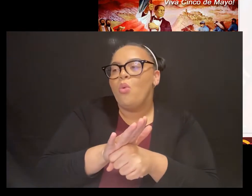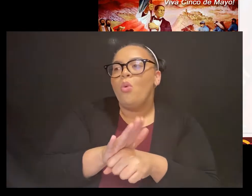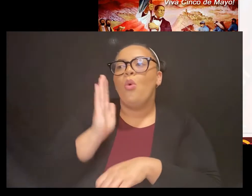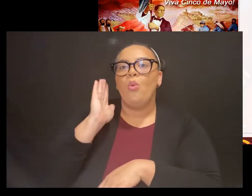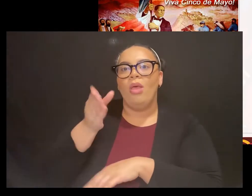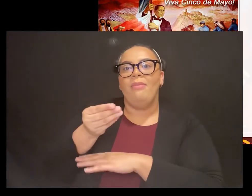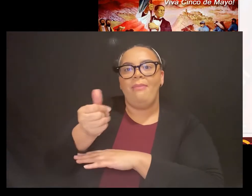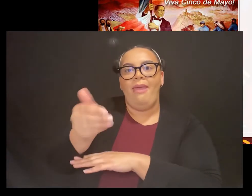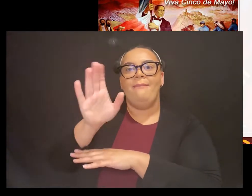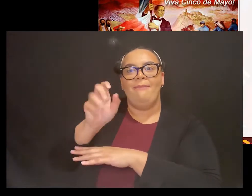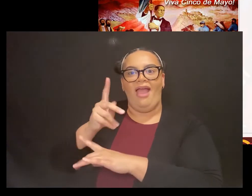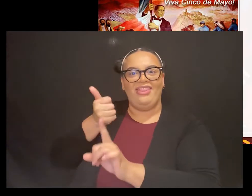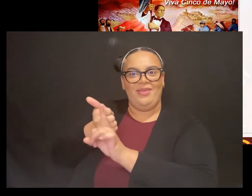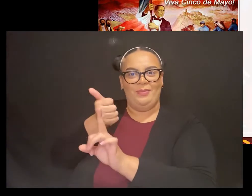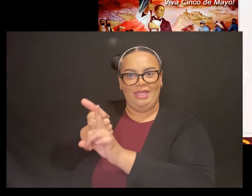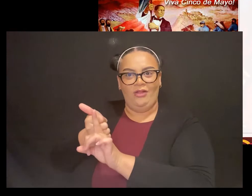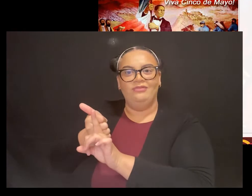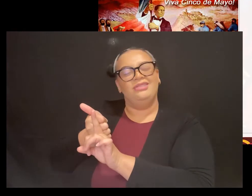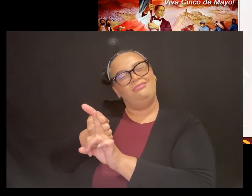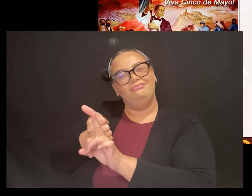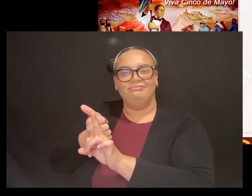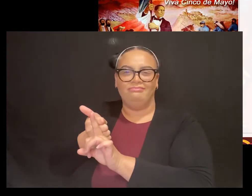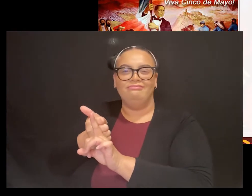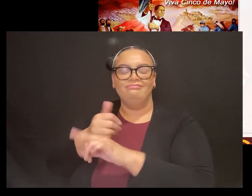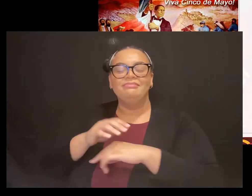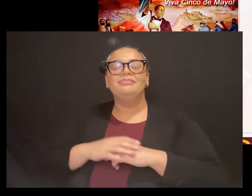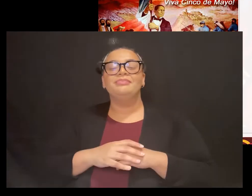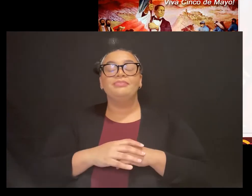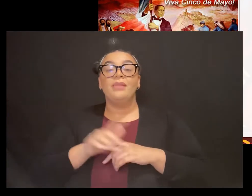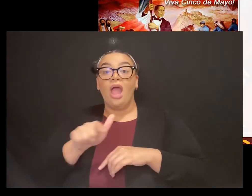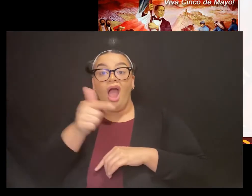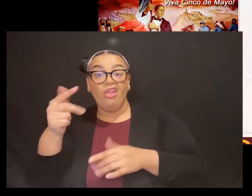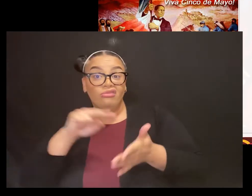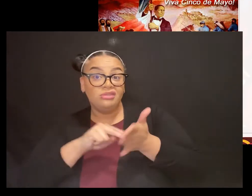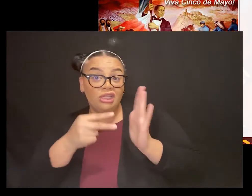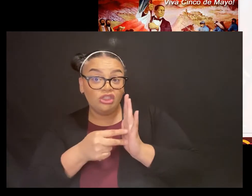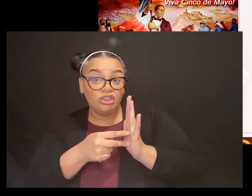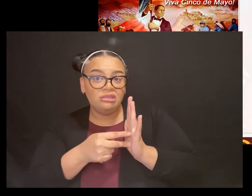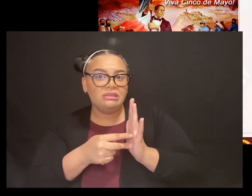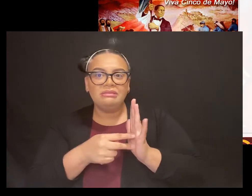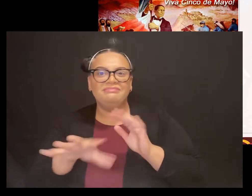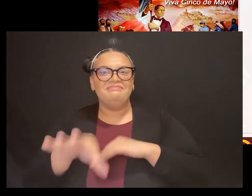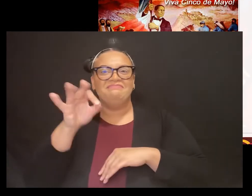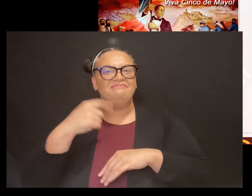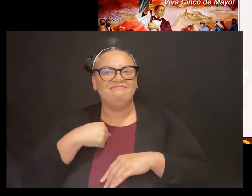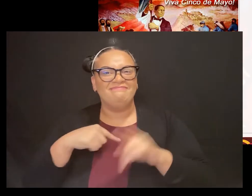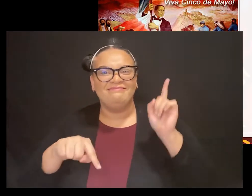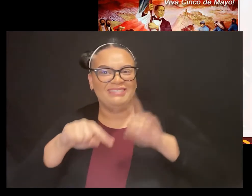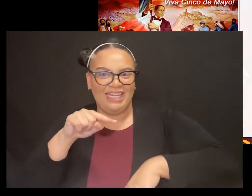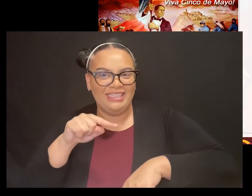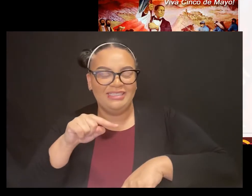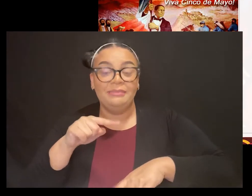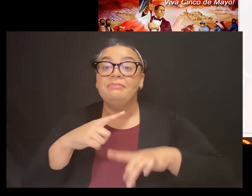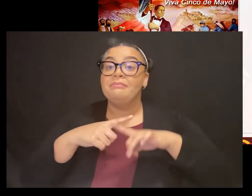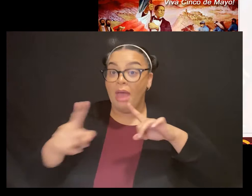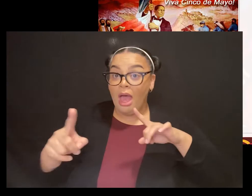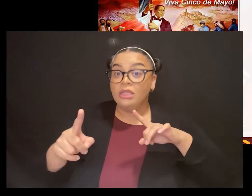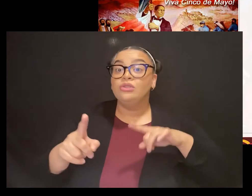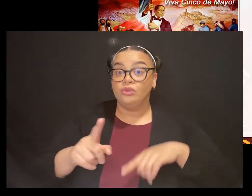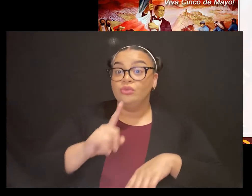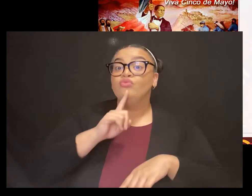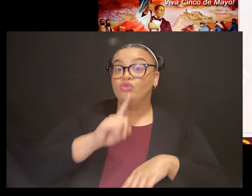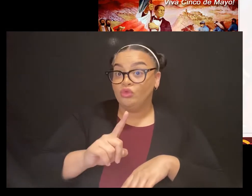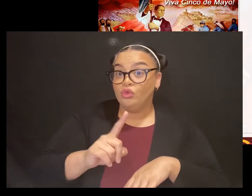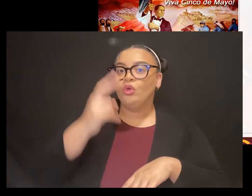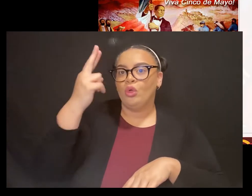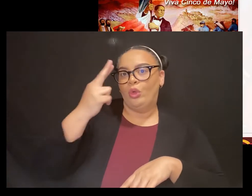Other intentions, I could not find. But for sure, that was definitely a reason why they wanted to invade. The